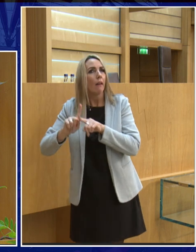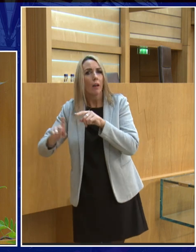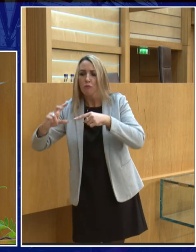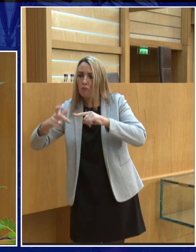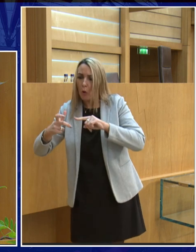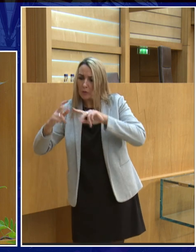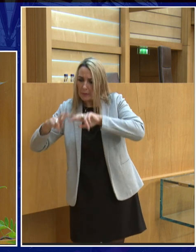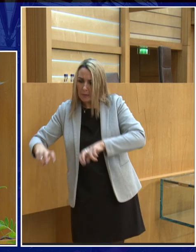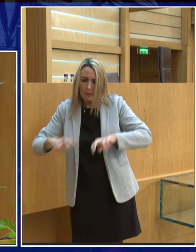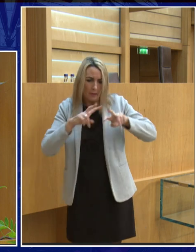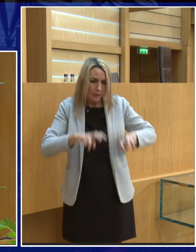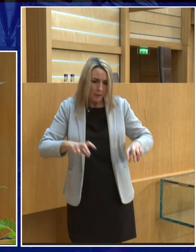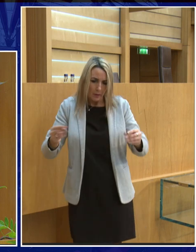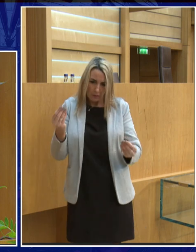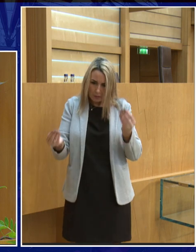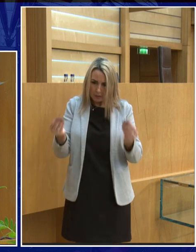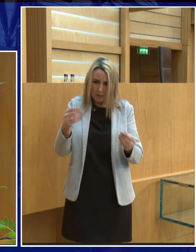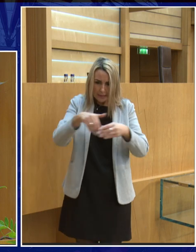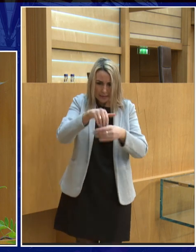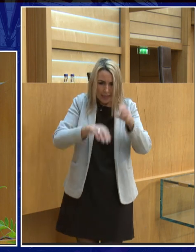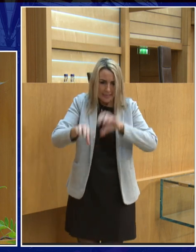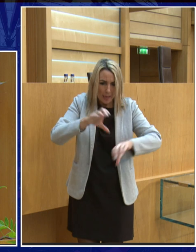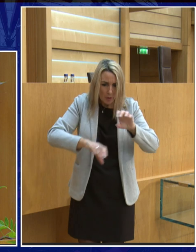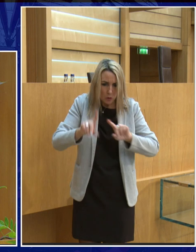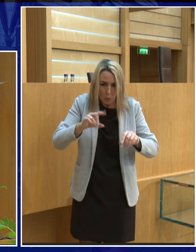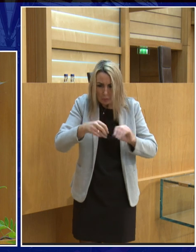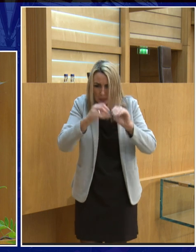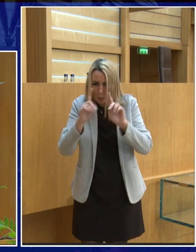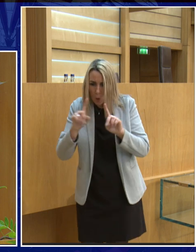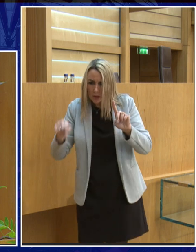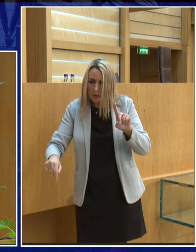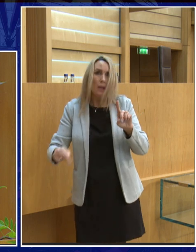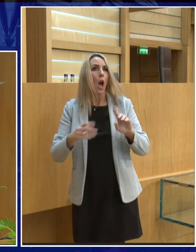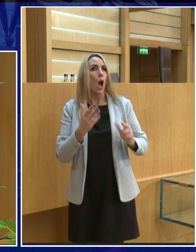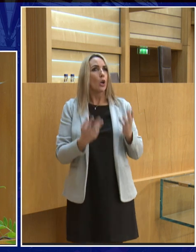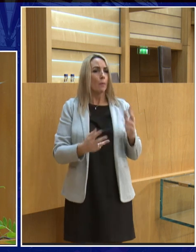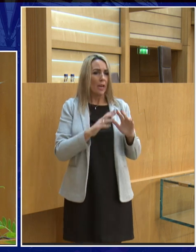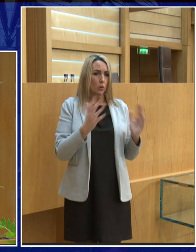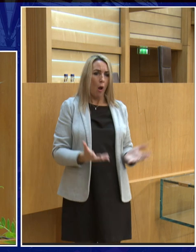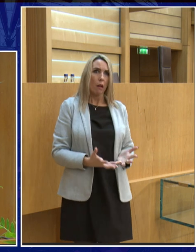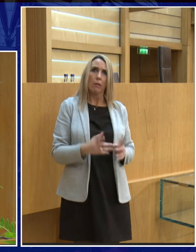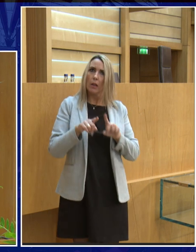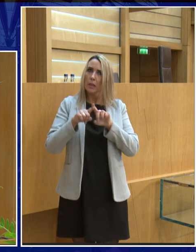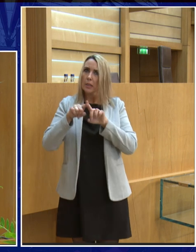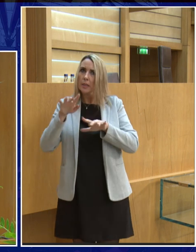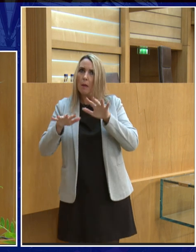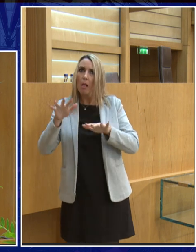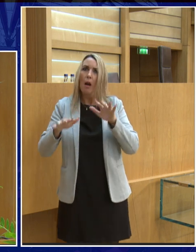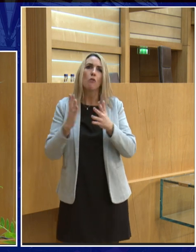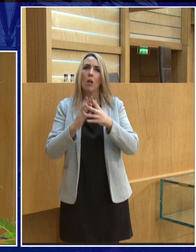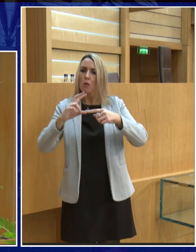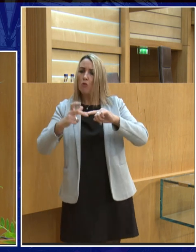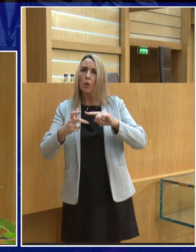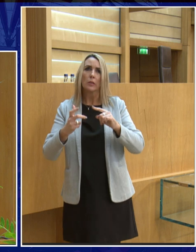rocks and when we analyse them and look at the chemical composition and compare it with what we have on earth they are very very similar in fact